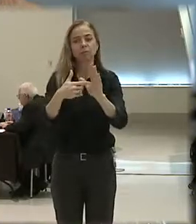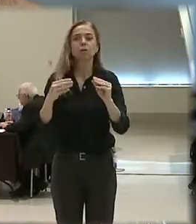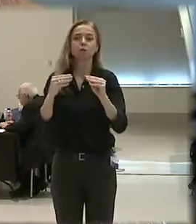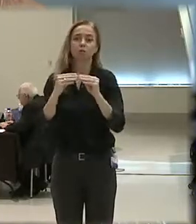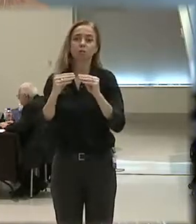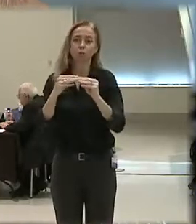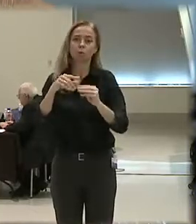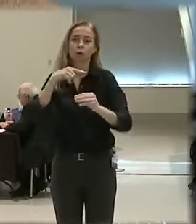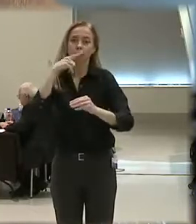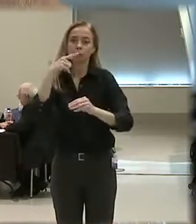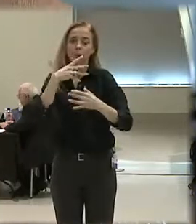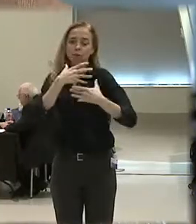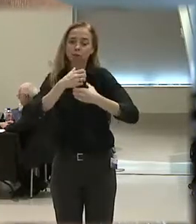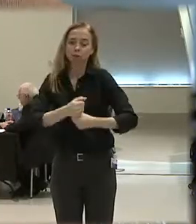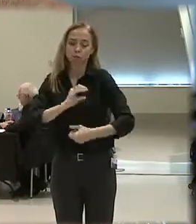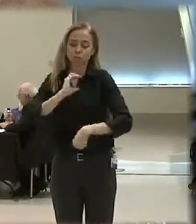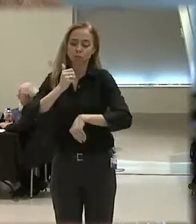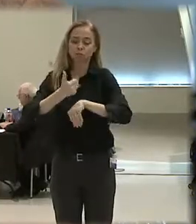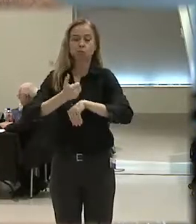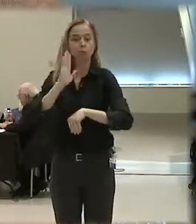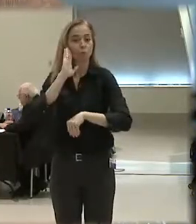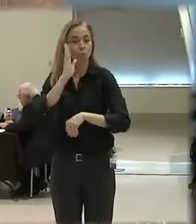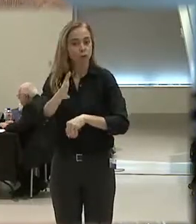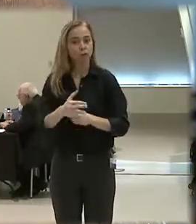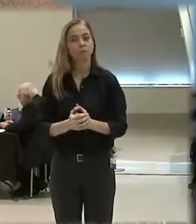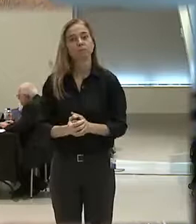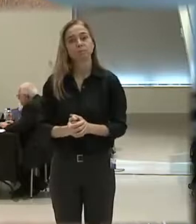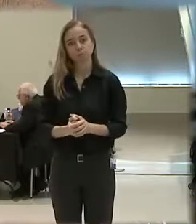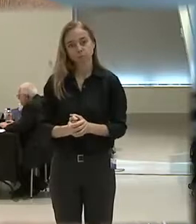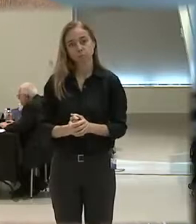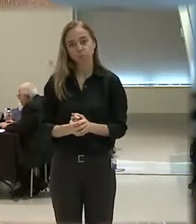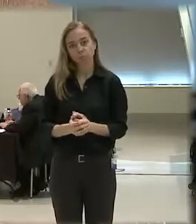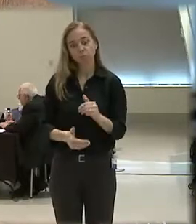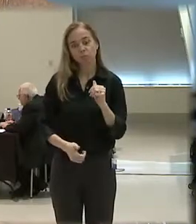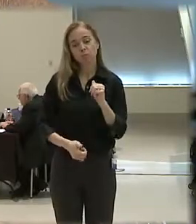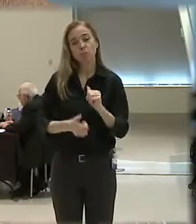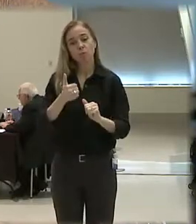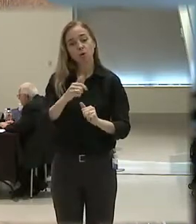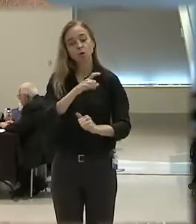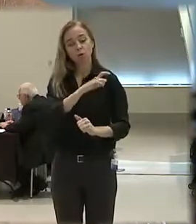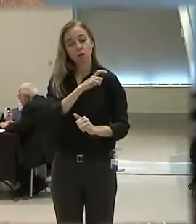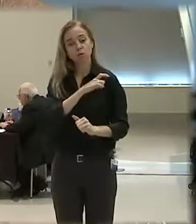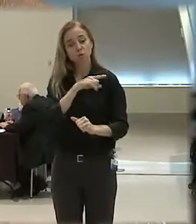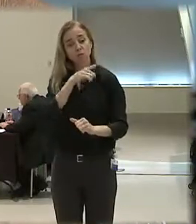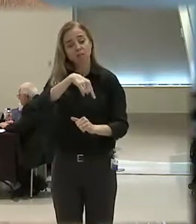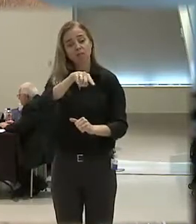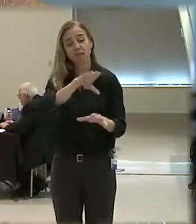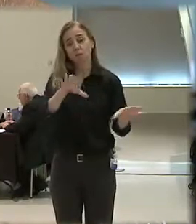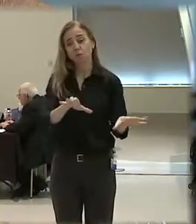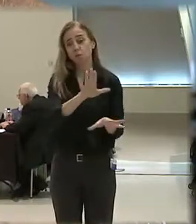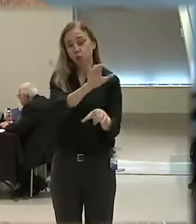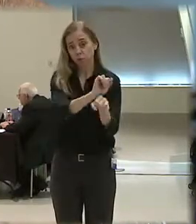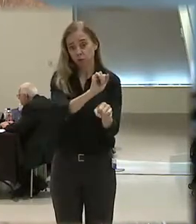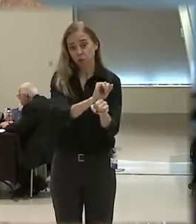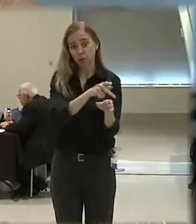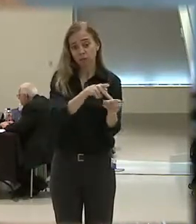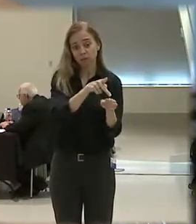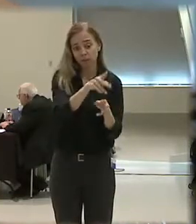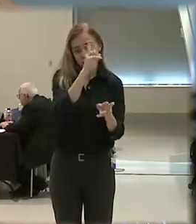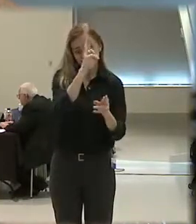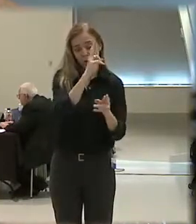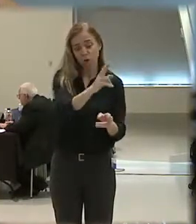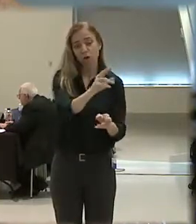finally engender. I have always stated that the majority of law enforcement do their job professionally, honorably,